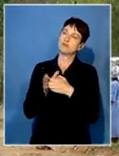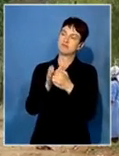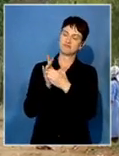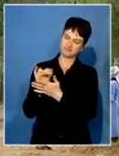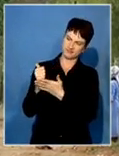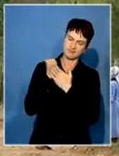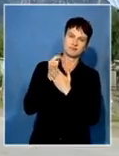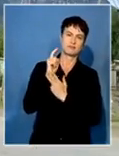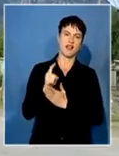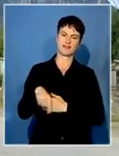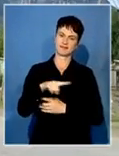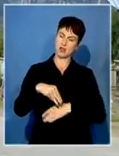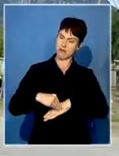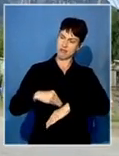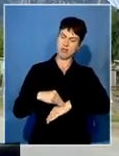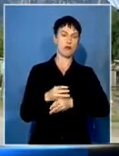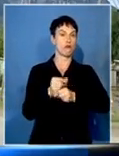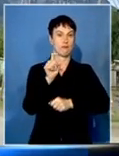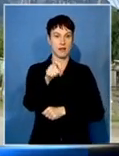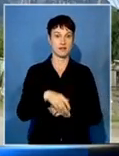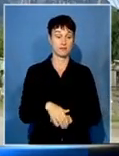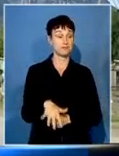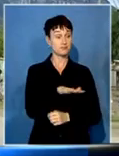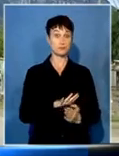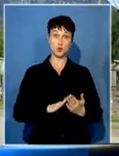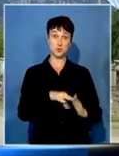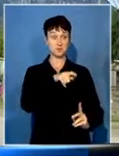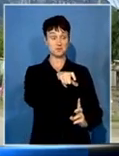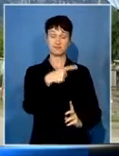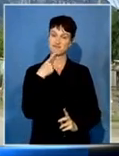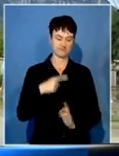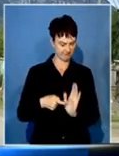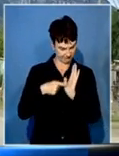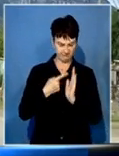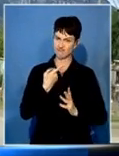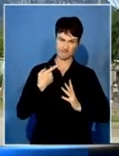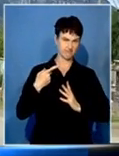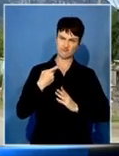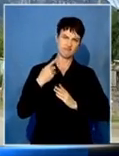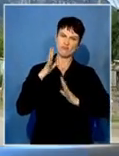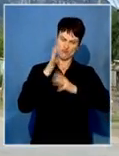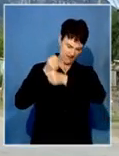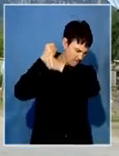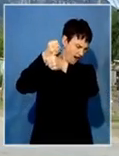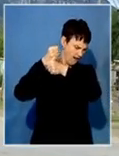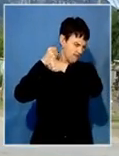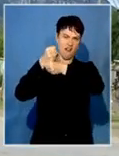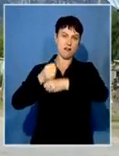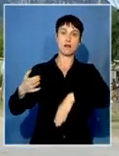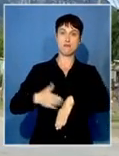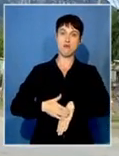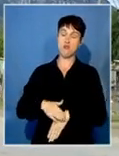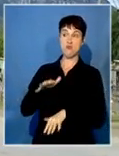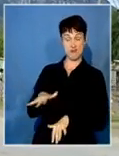resolve ongoing tensions. Cookhouse community members are adamant that they will continue to protest until the councillors